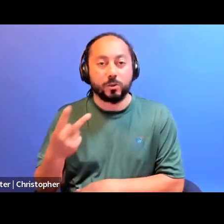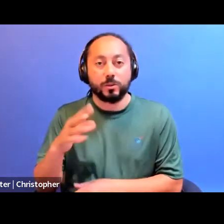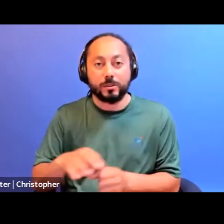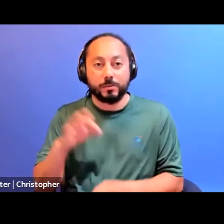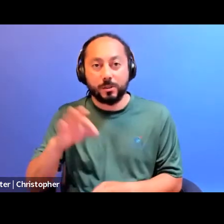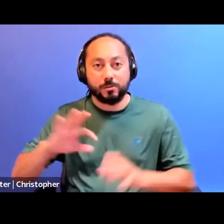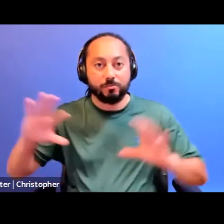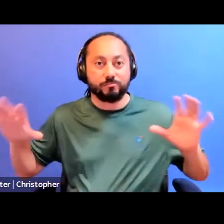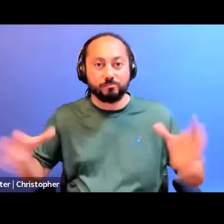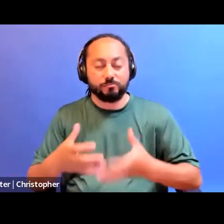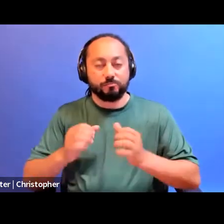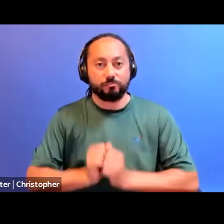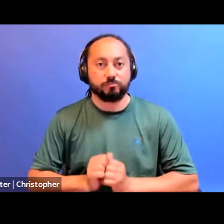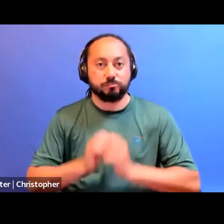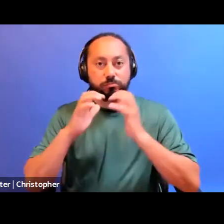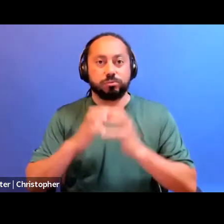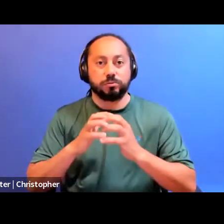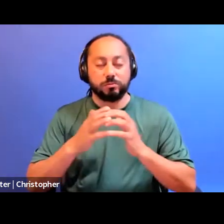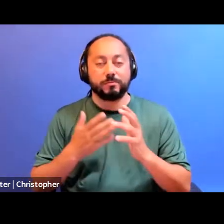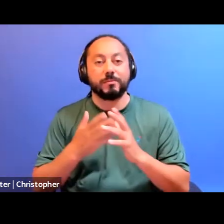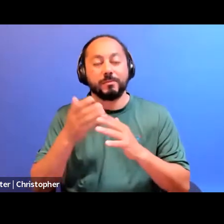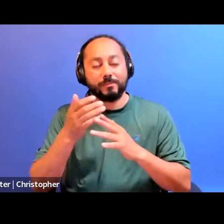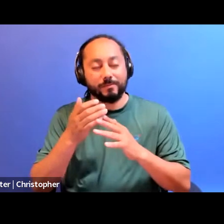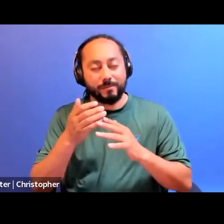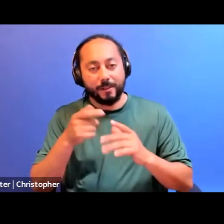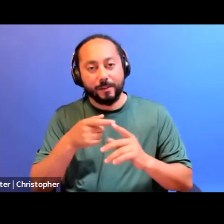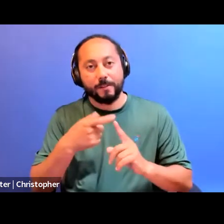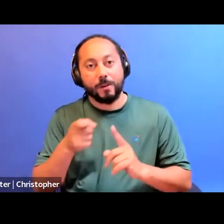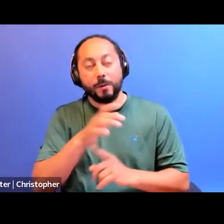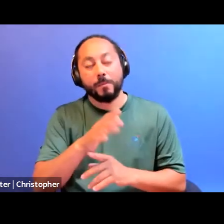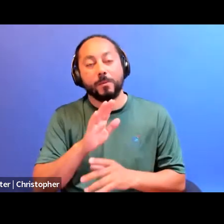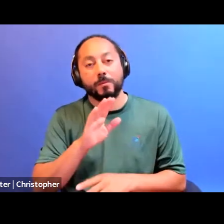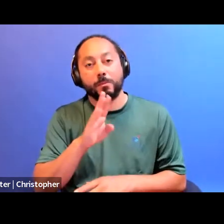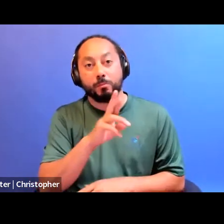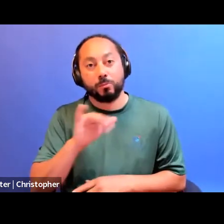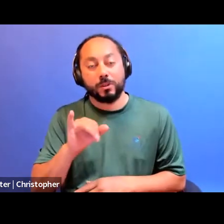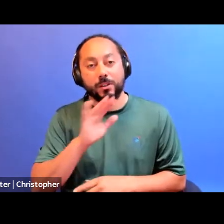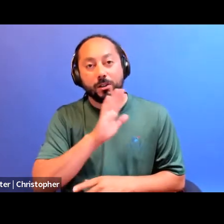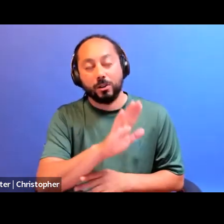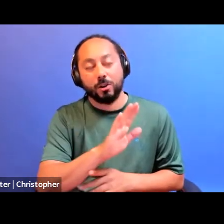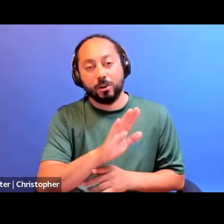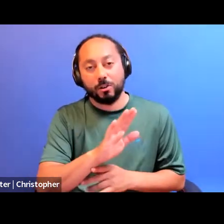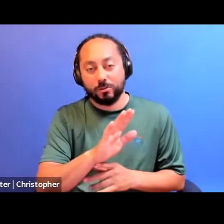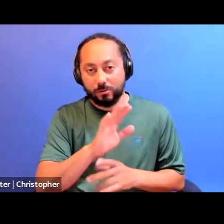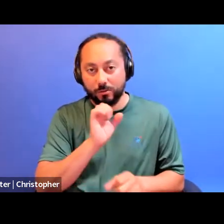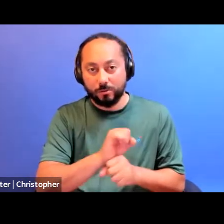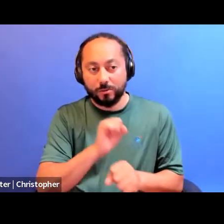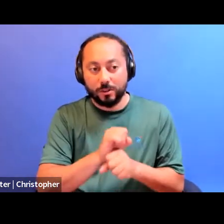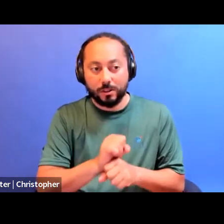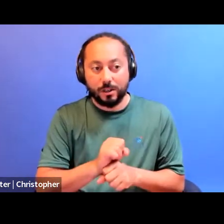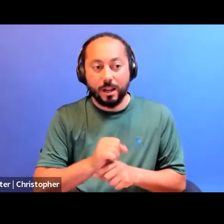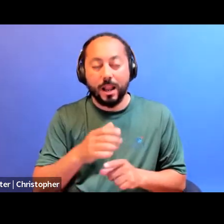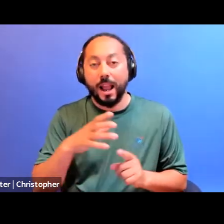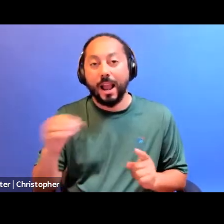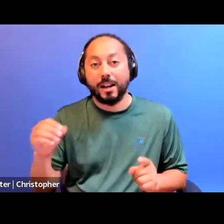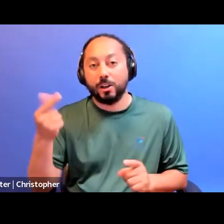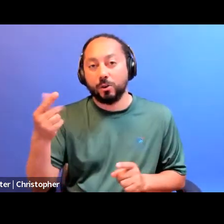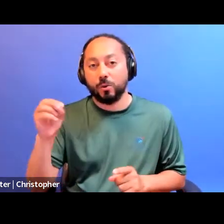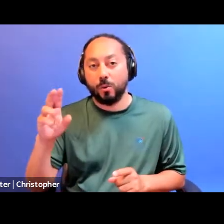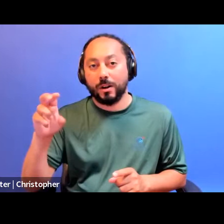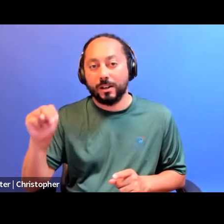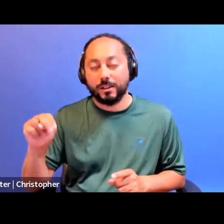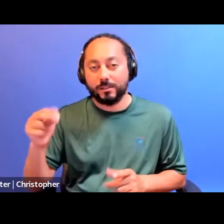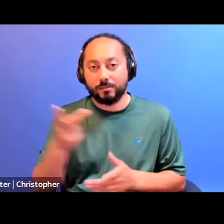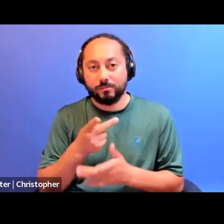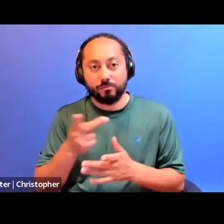established through the work of Brianna Olson Pitawanakwat and Nanook Gordon and volunteers. And as frontline services